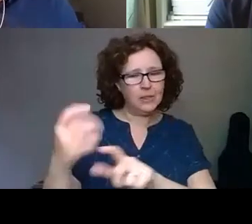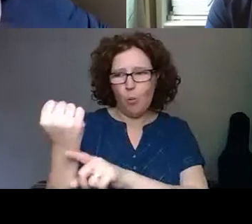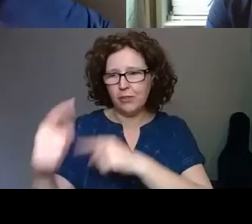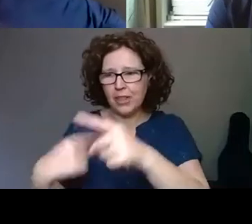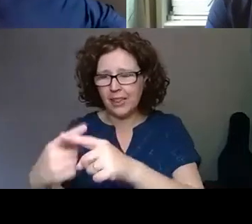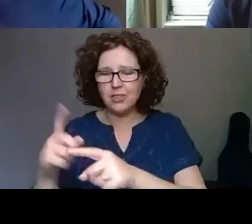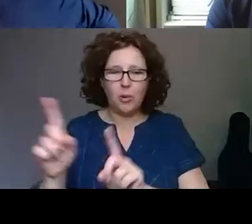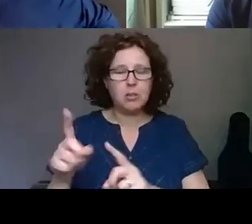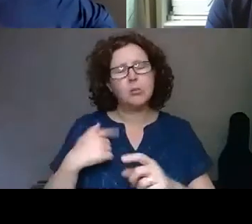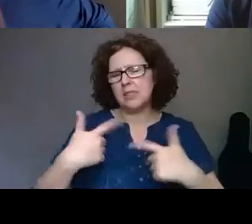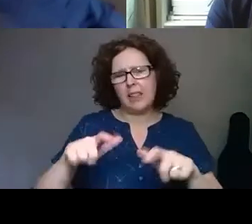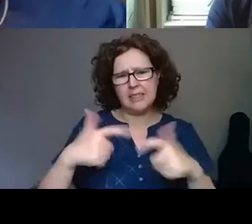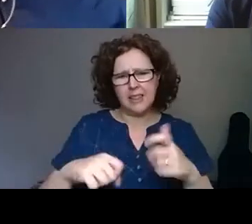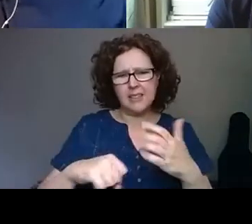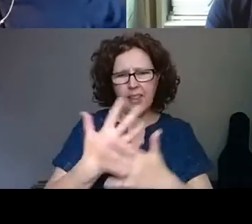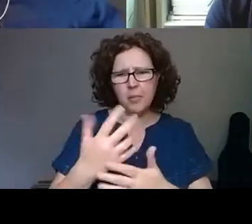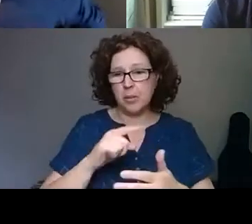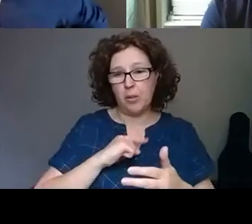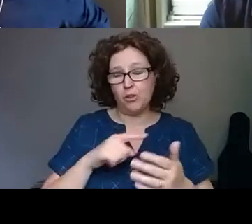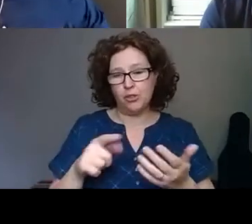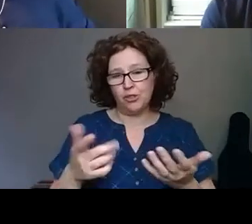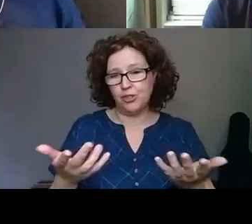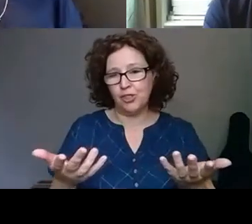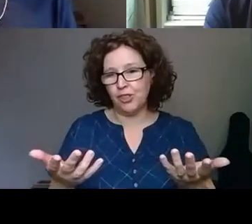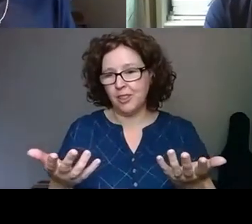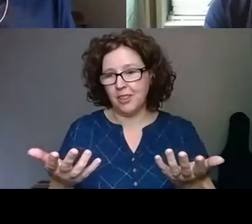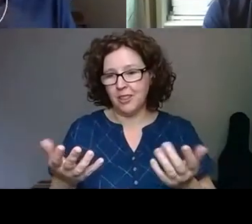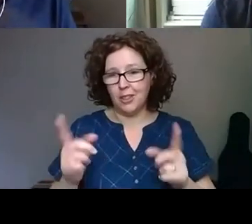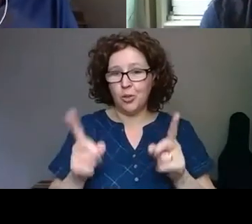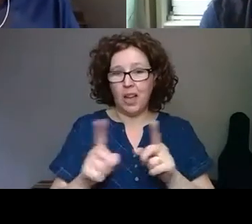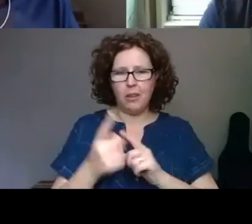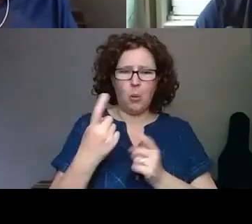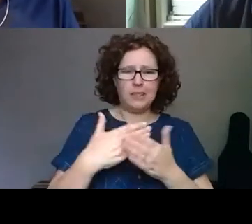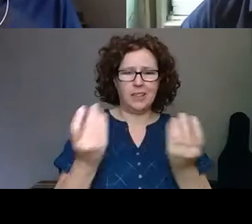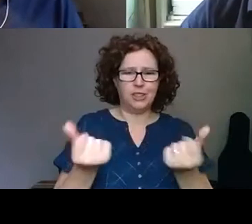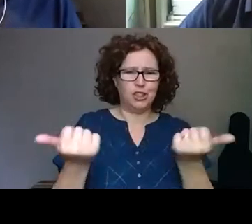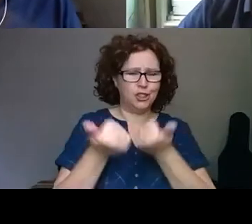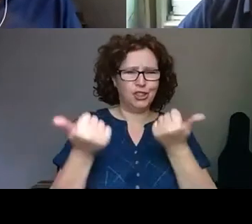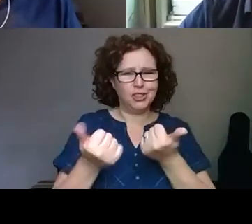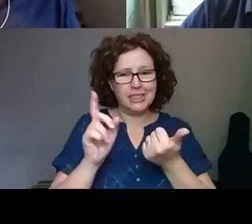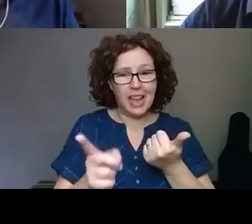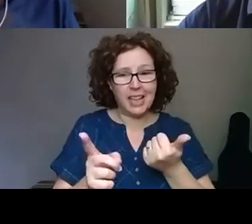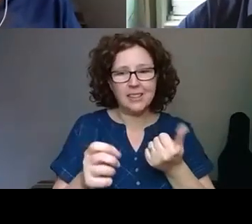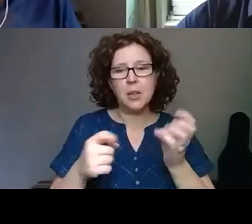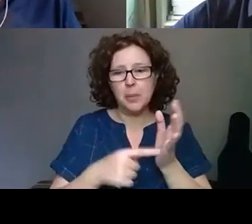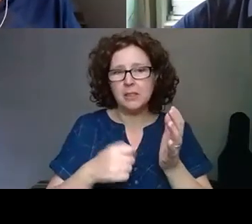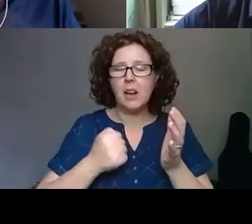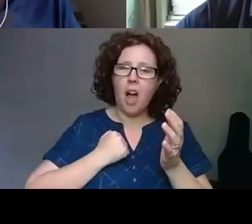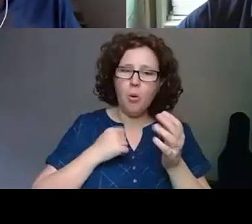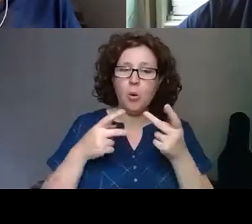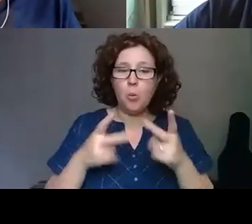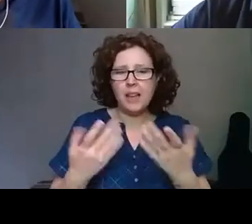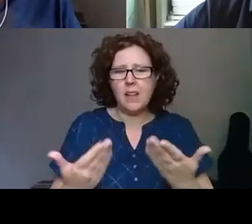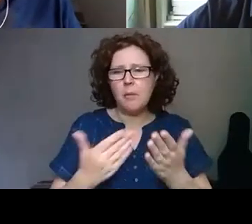developing this, of course, because it's not something that you can do from one day to the other. But we've moved to a more hybrid format